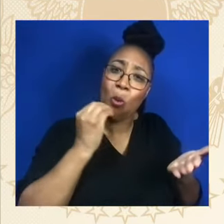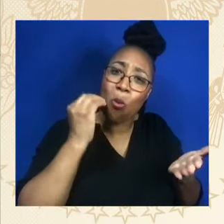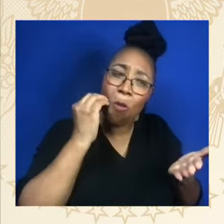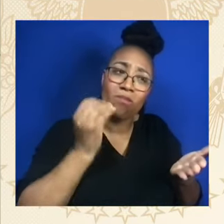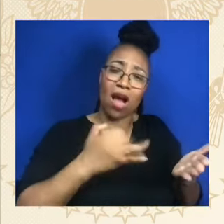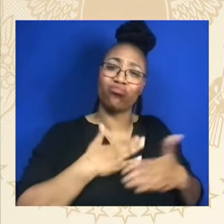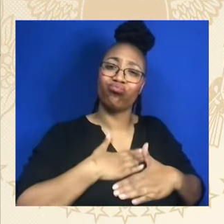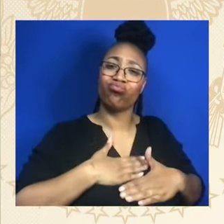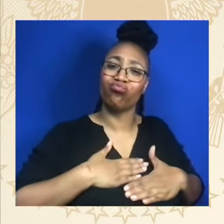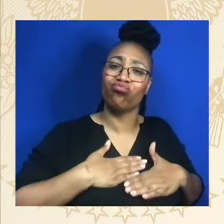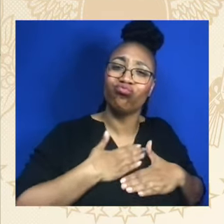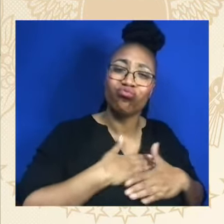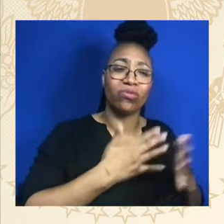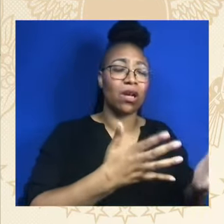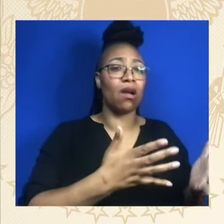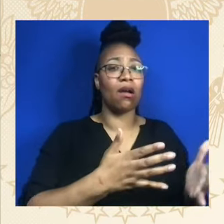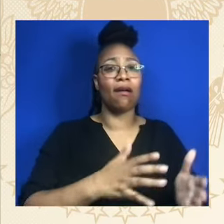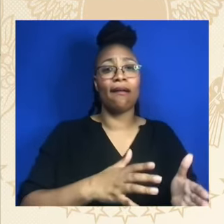HBCU.